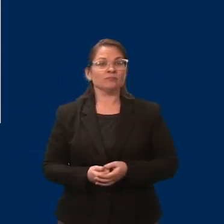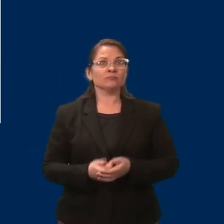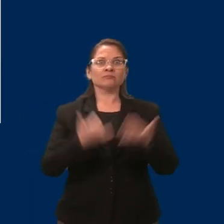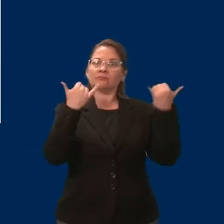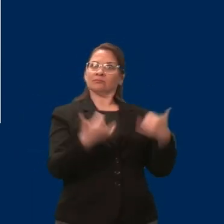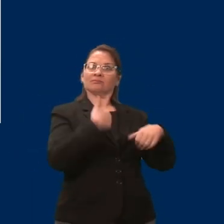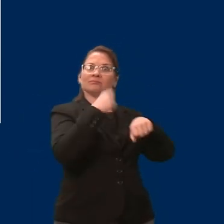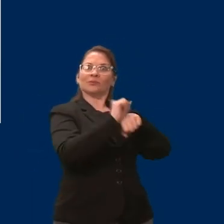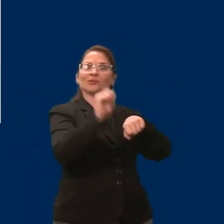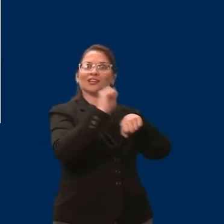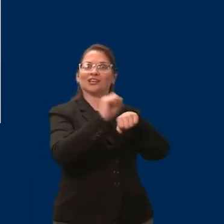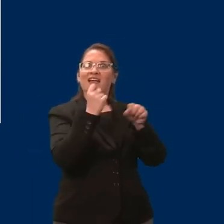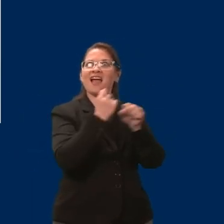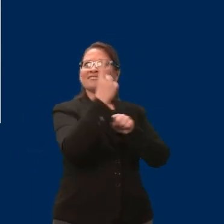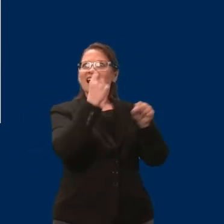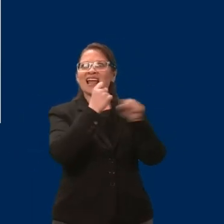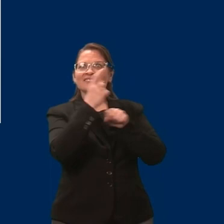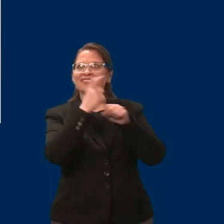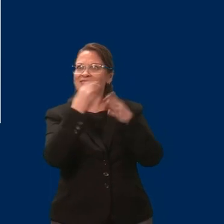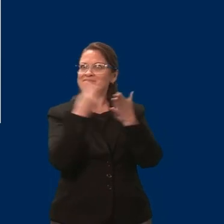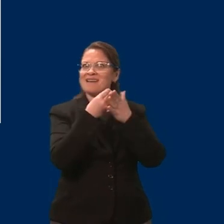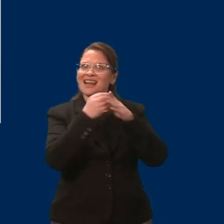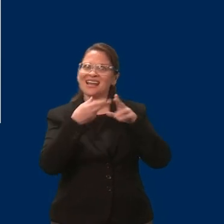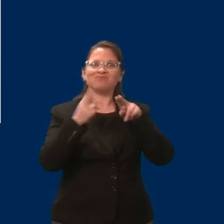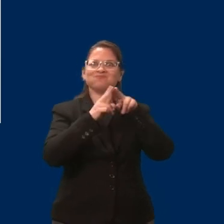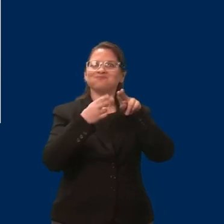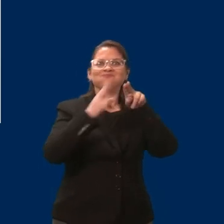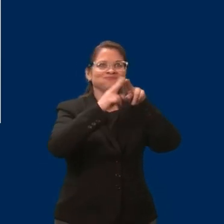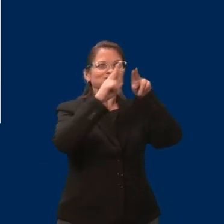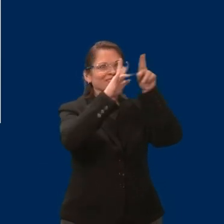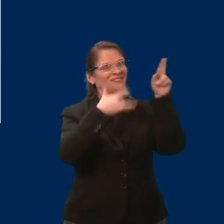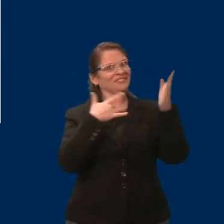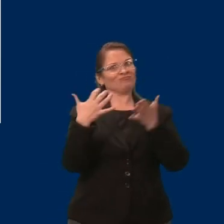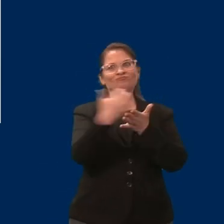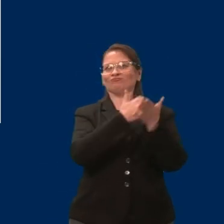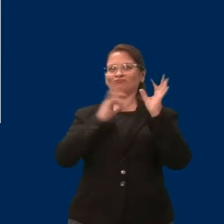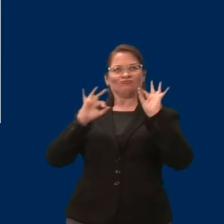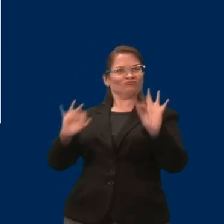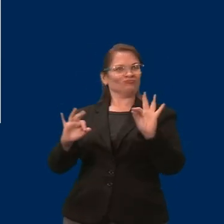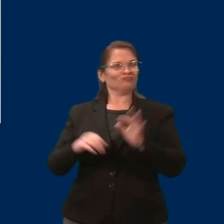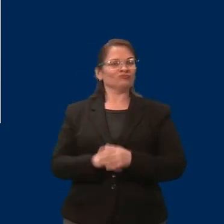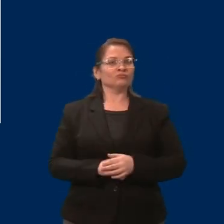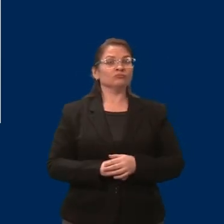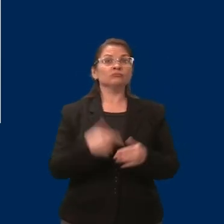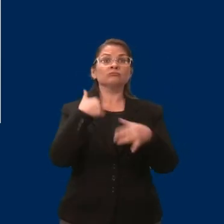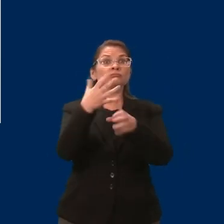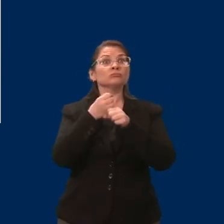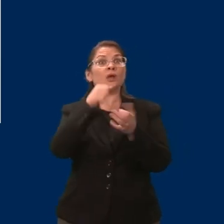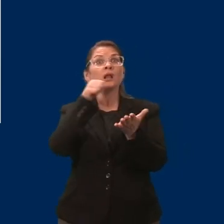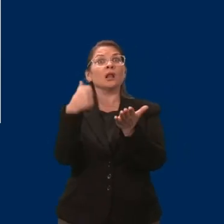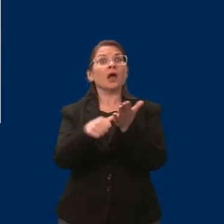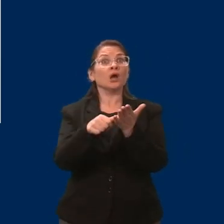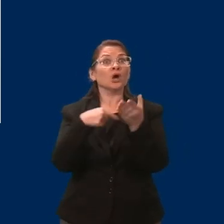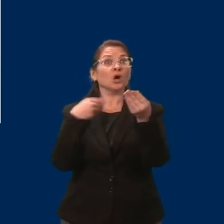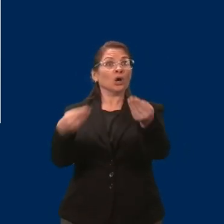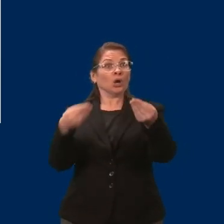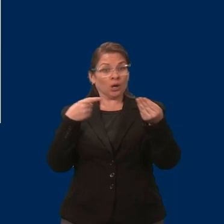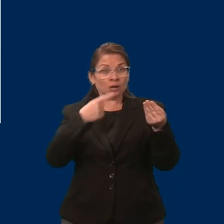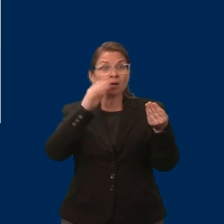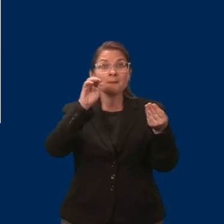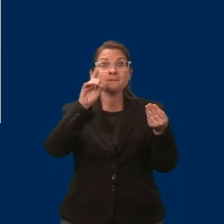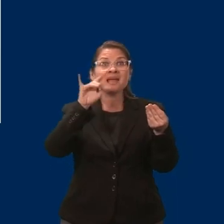One day, I received a letter explaining that I would need to start covering my Medicare Part B premiums in addition to my